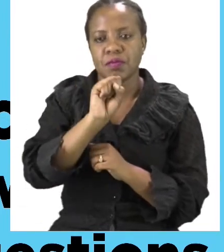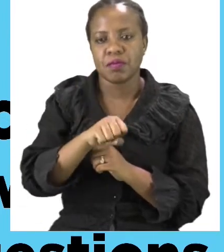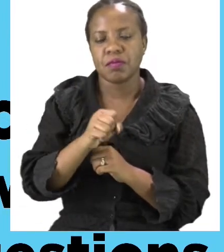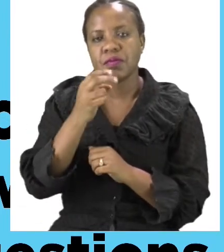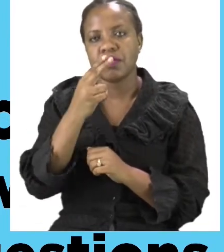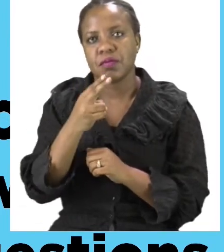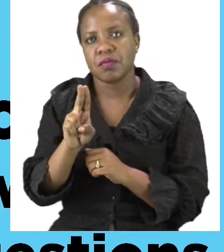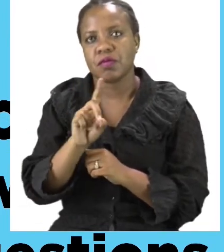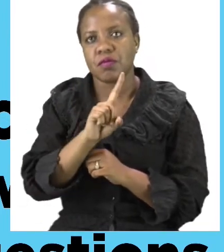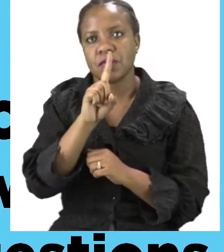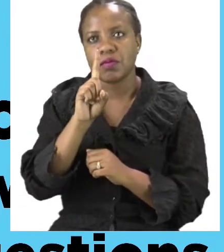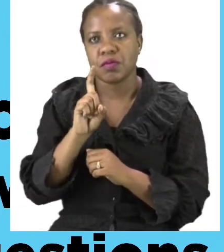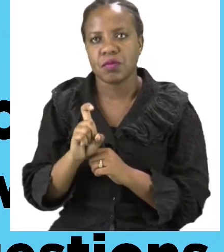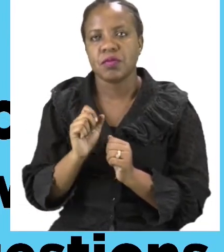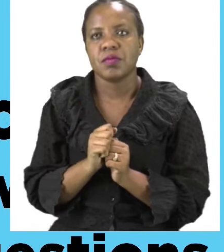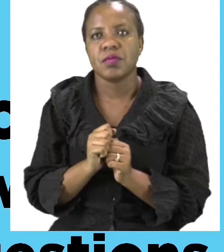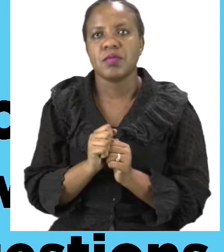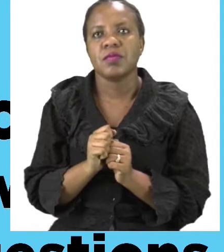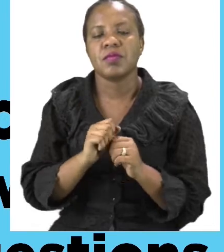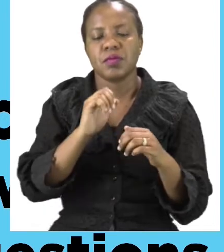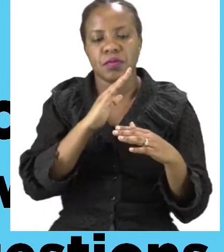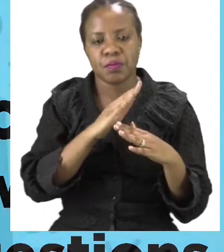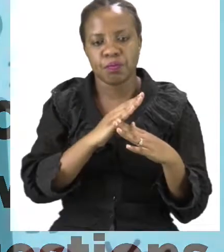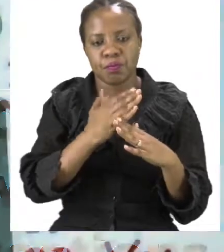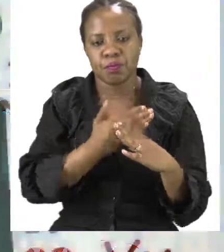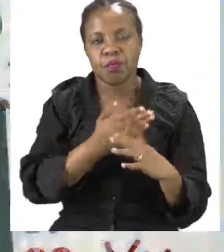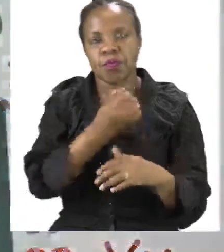and because and so.